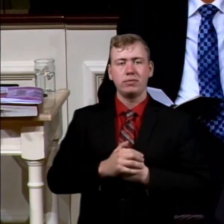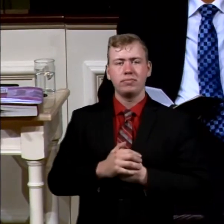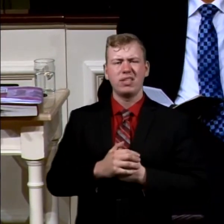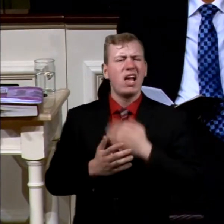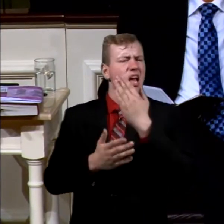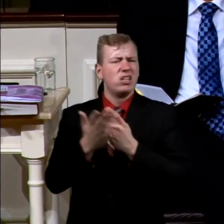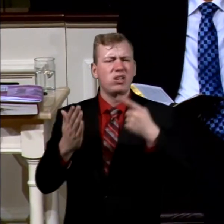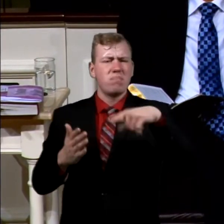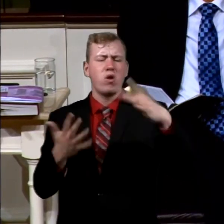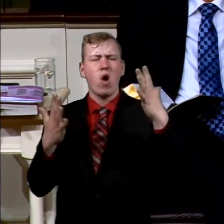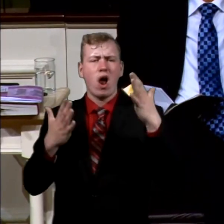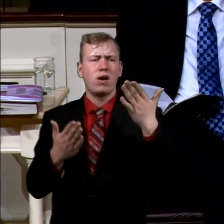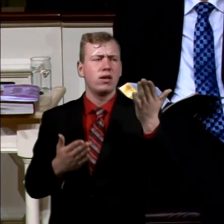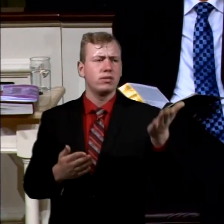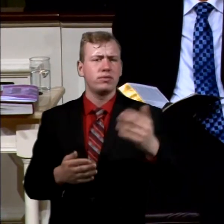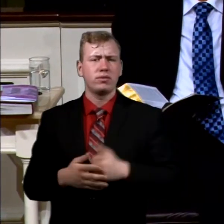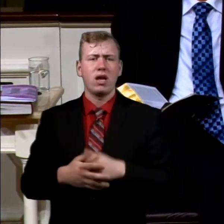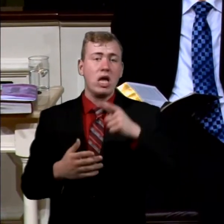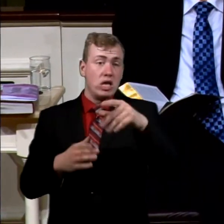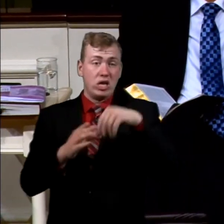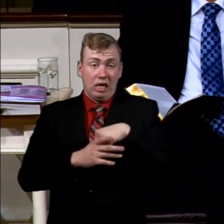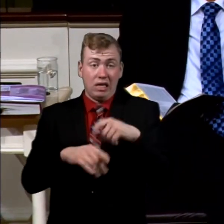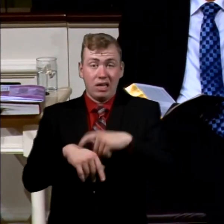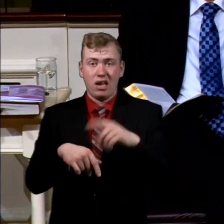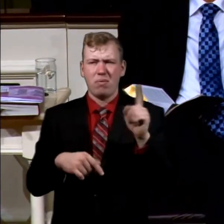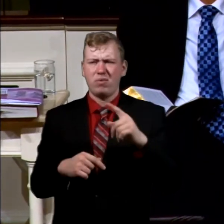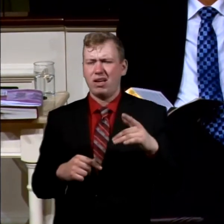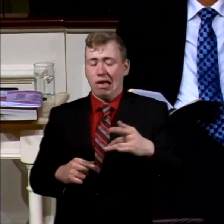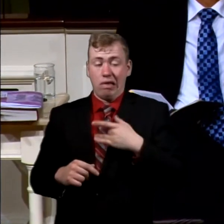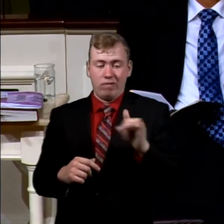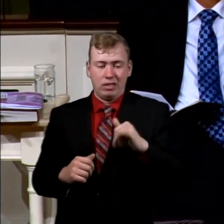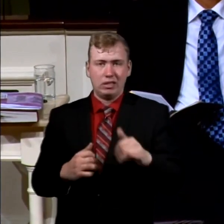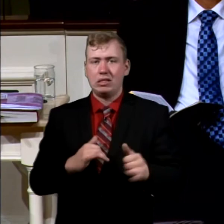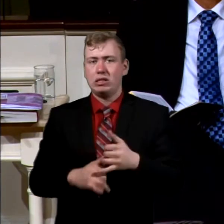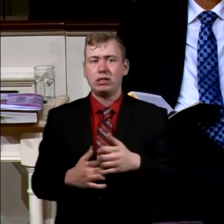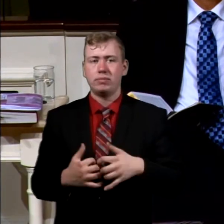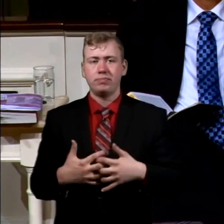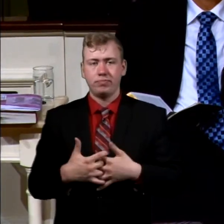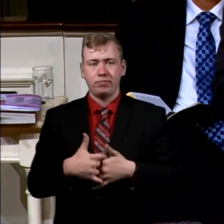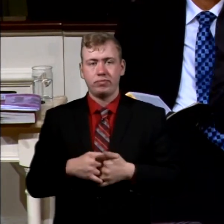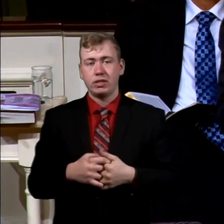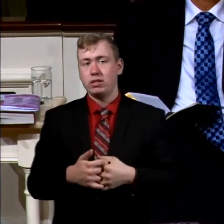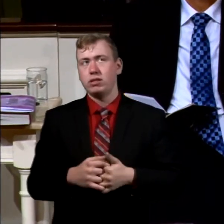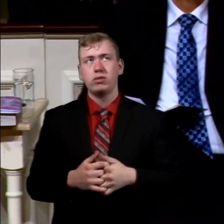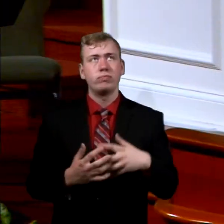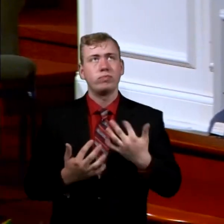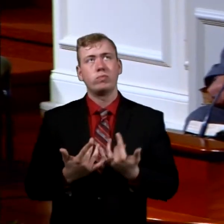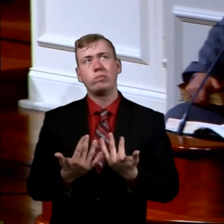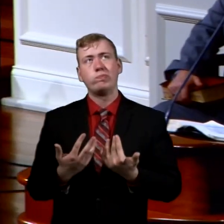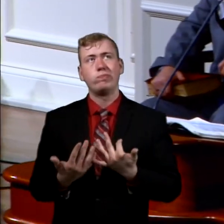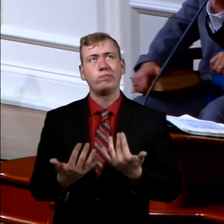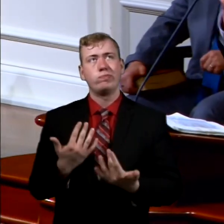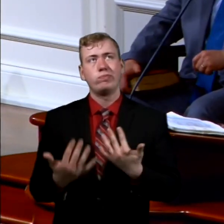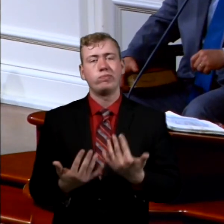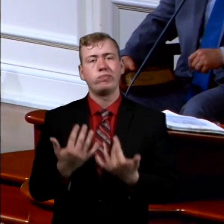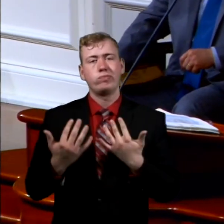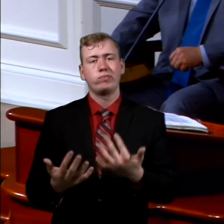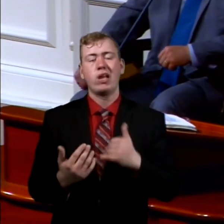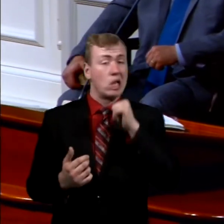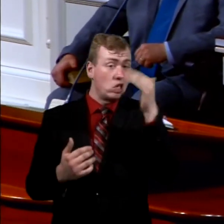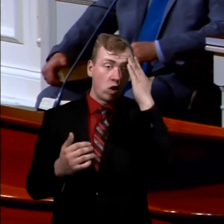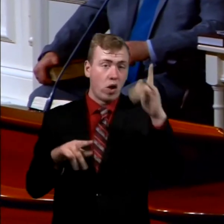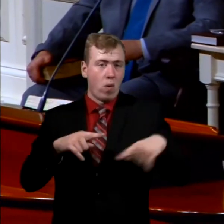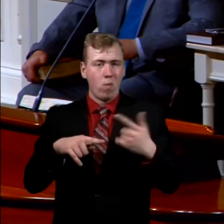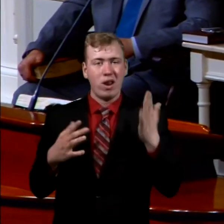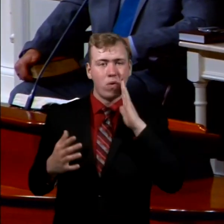you're there. You're in a time where you feel like you're twiddling your thumbs. Something's going to happen, but you don't know when it's going to